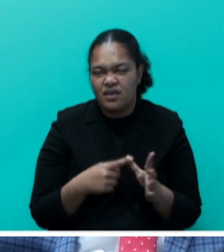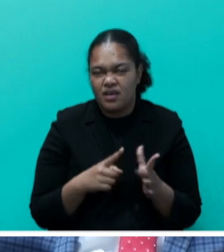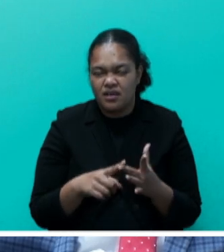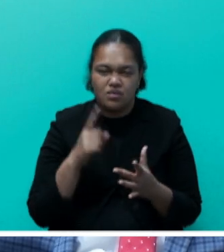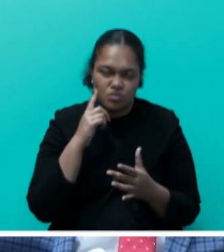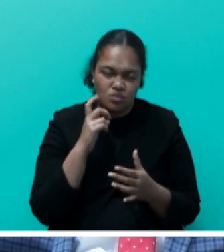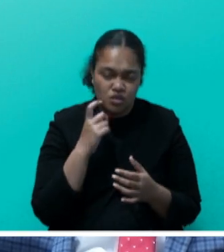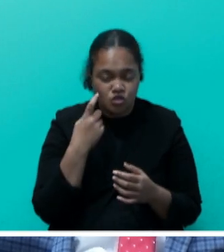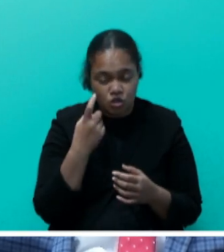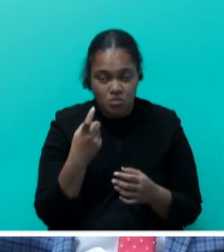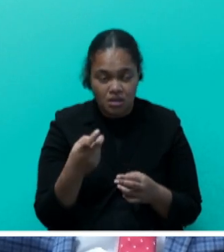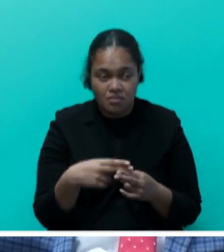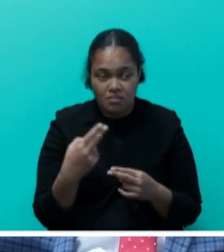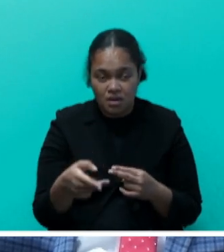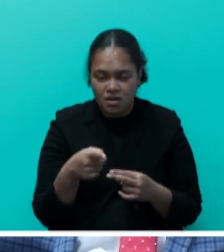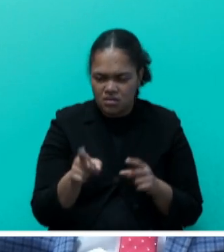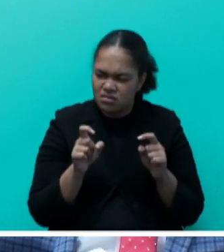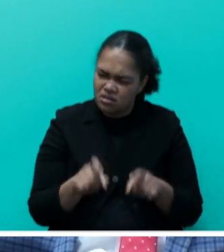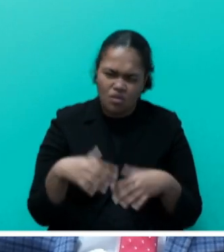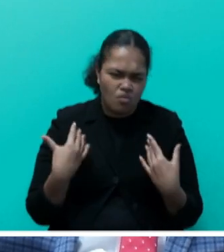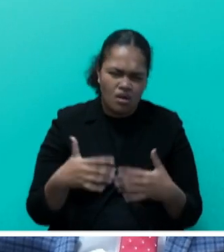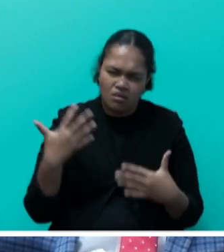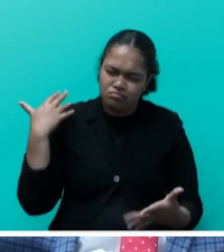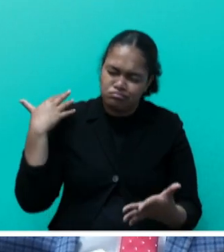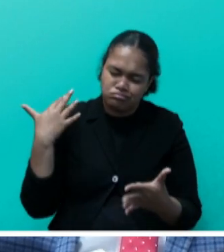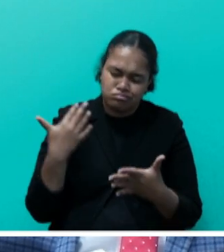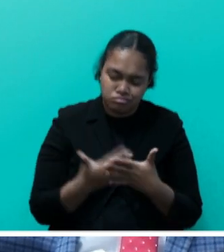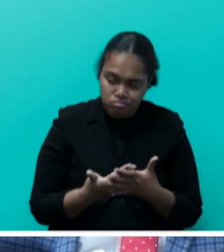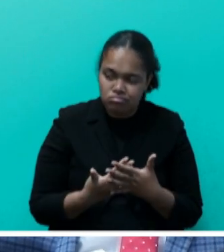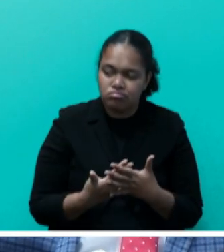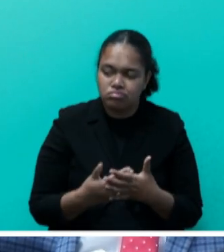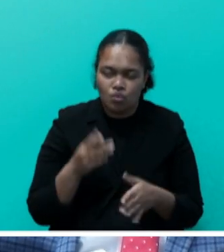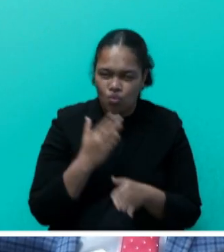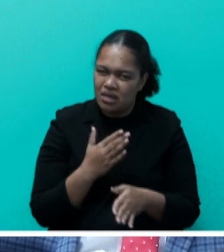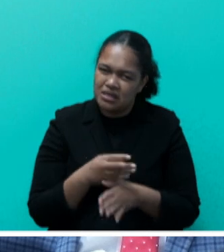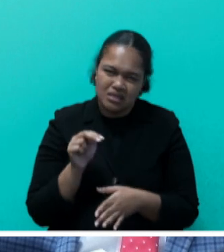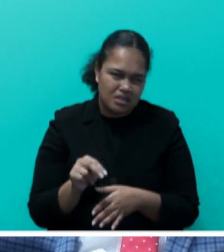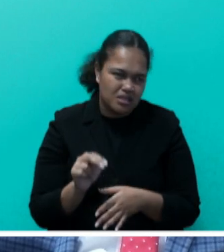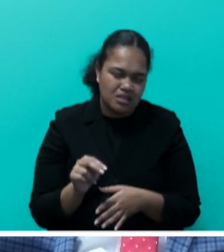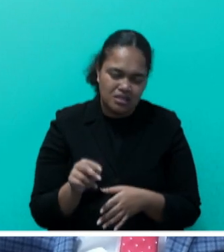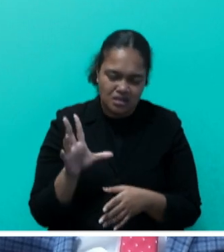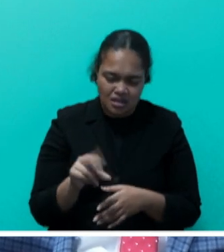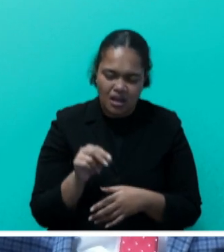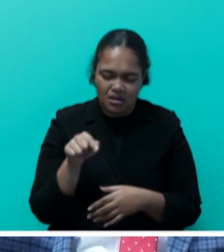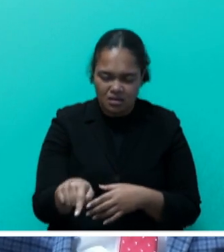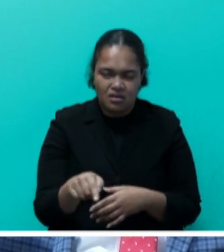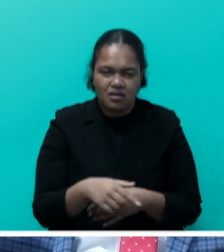this has been there for quite some time, and work needs to be done in terms of that,